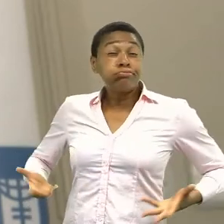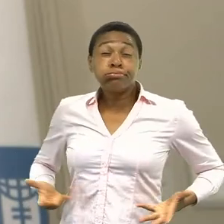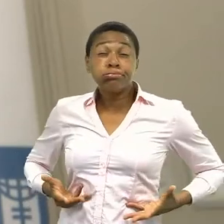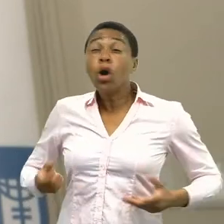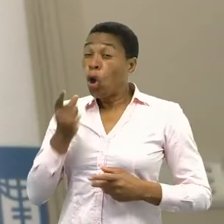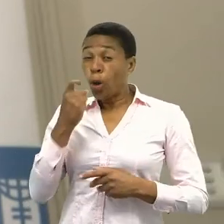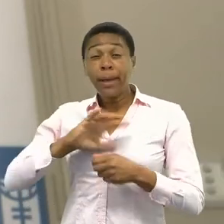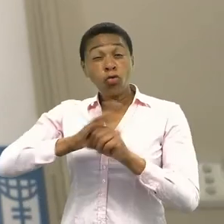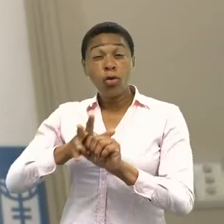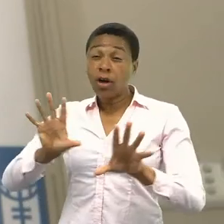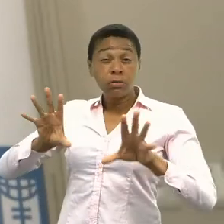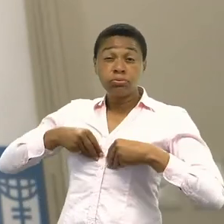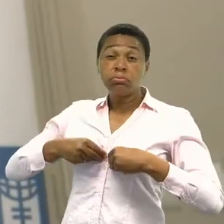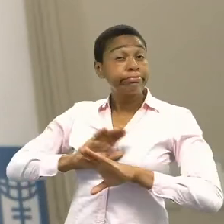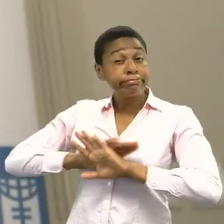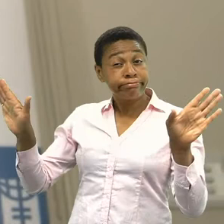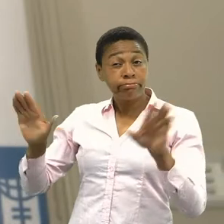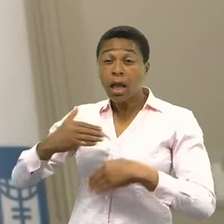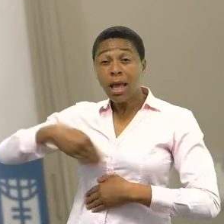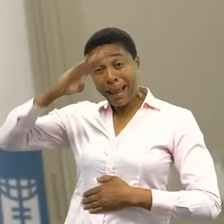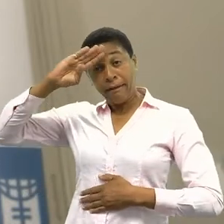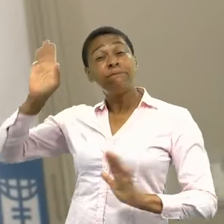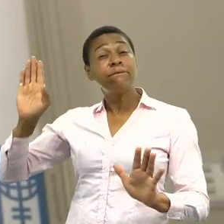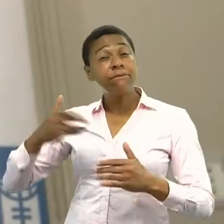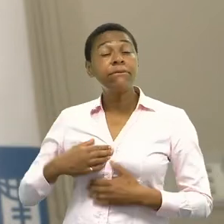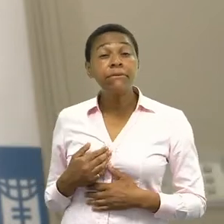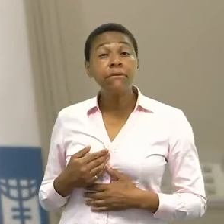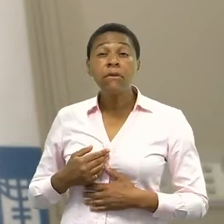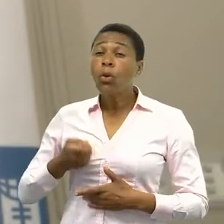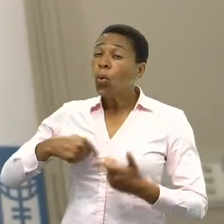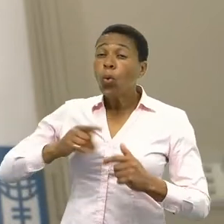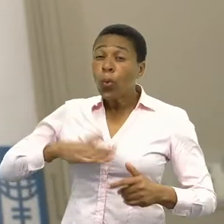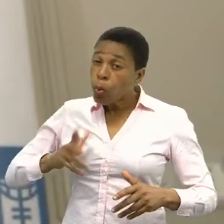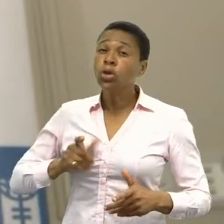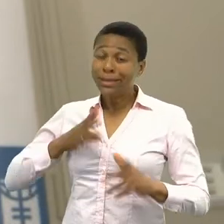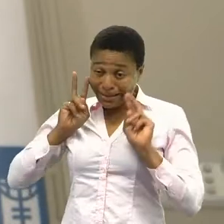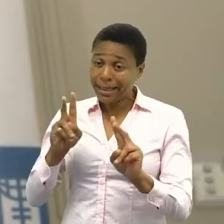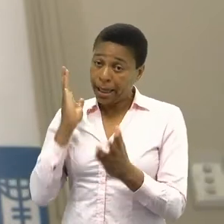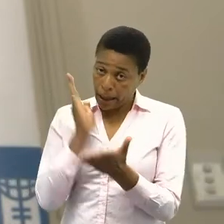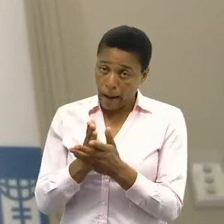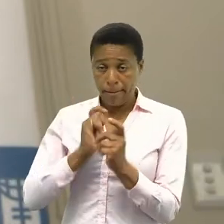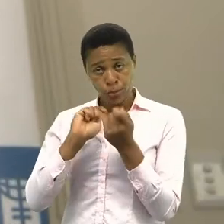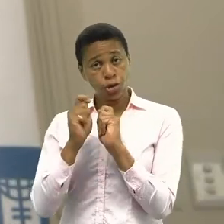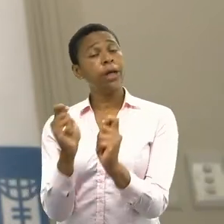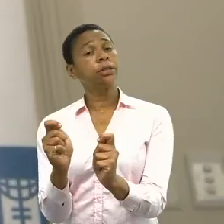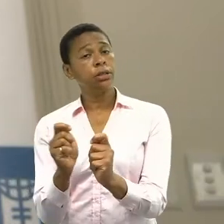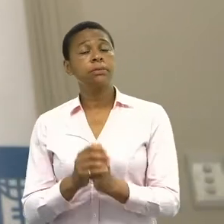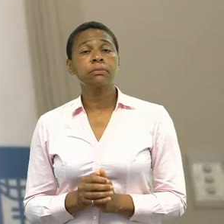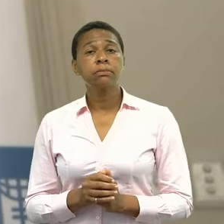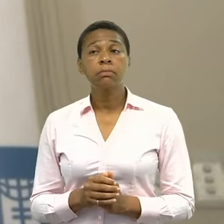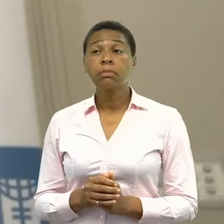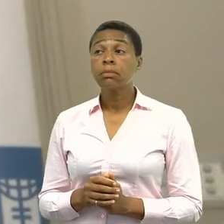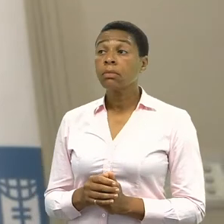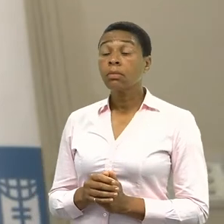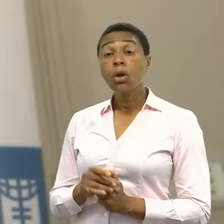much angry and impatient people are. And for women of